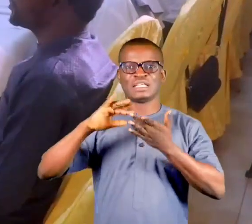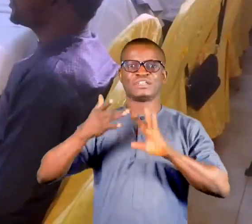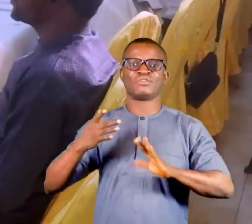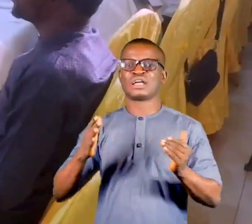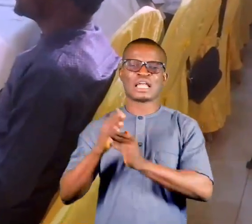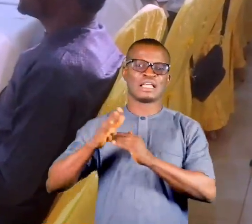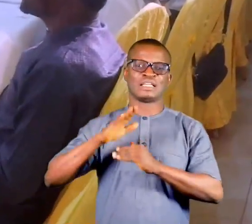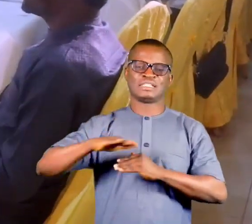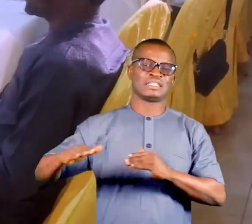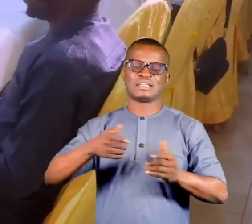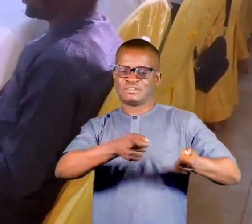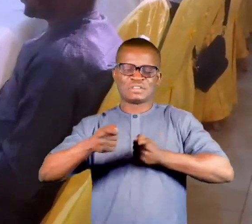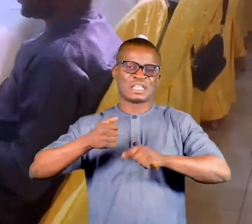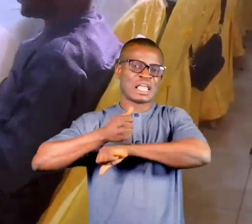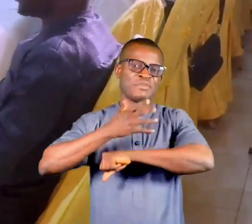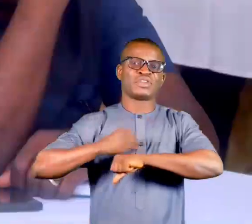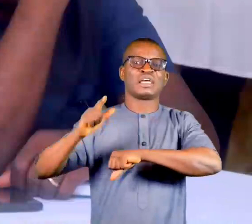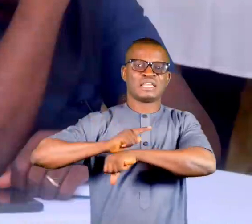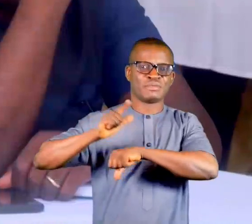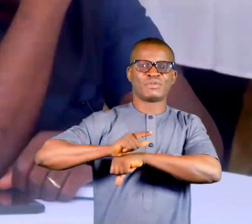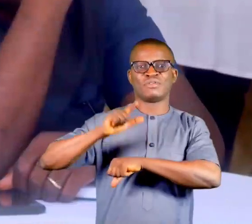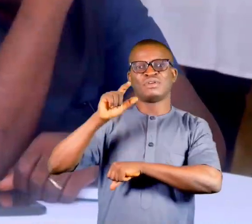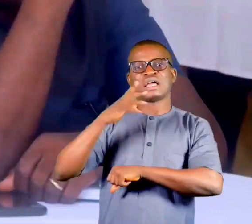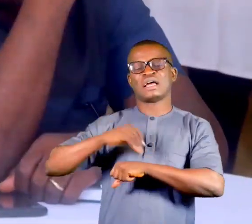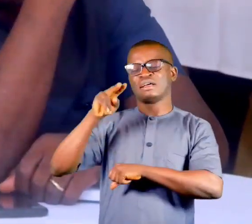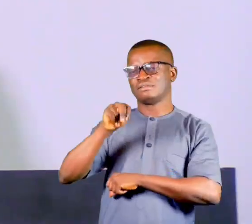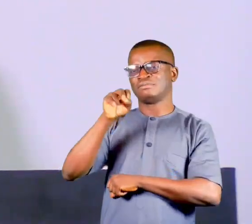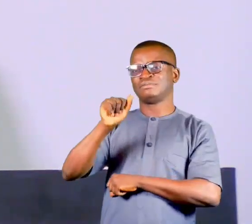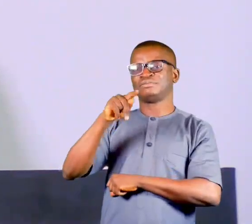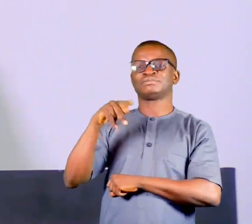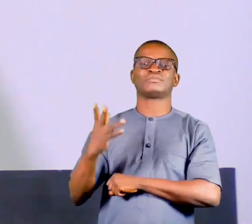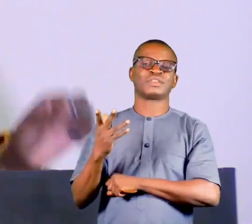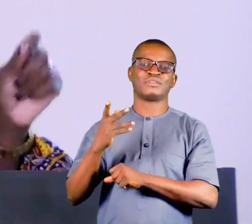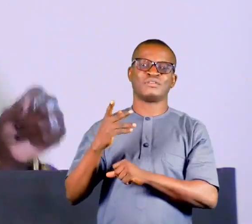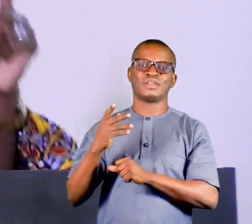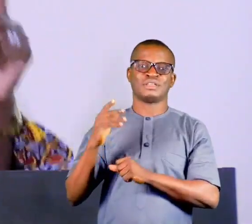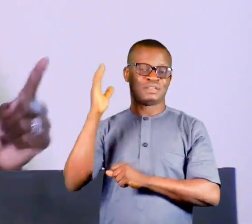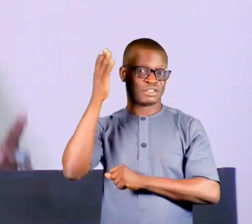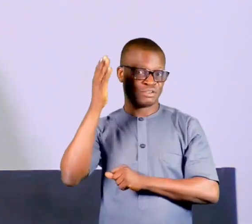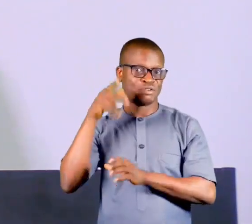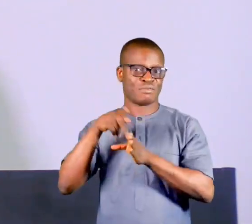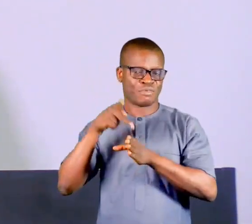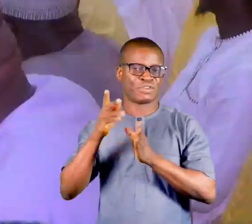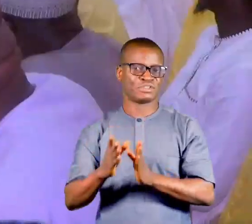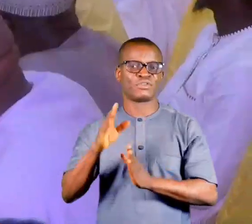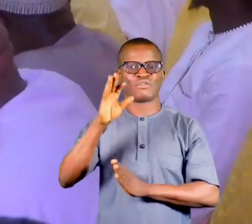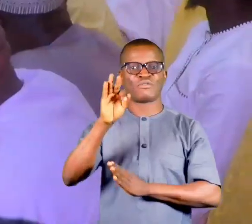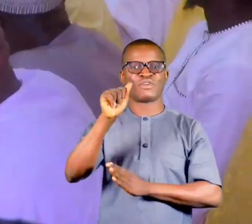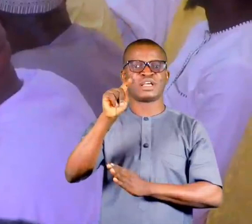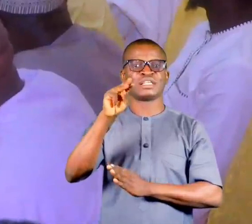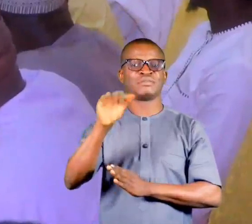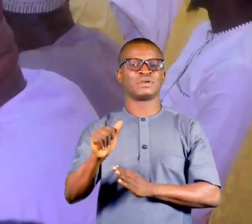Network Against Child Trafficking, Abuse and Labor, and NAPTIP. In her speech, Professor Fatima Waziri-Azi